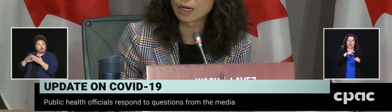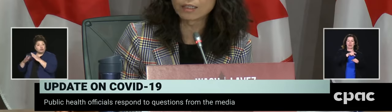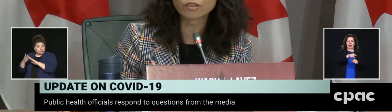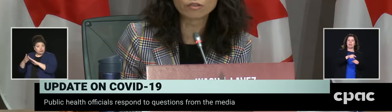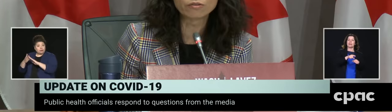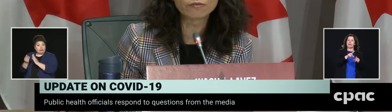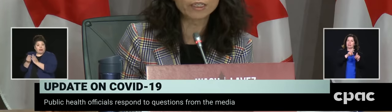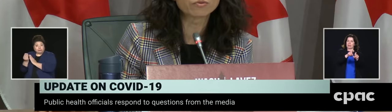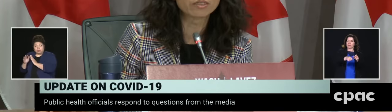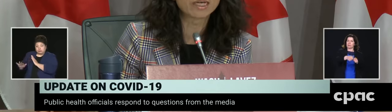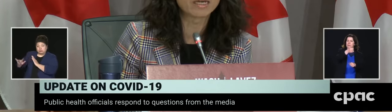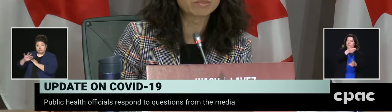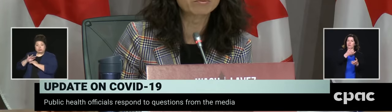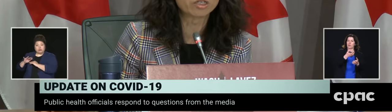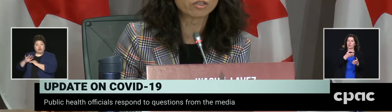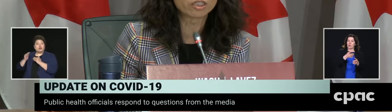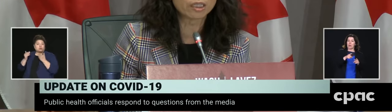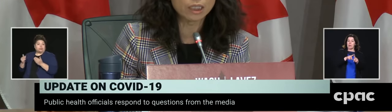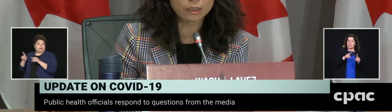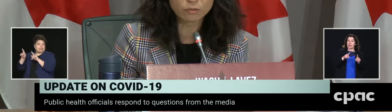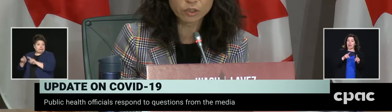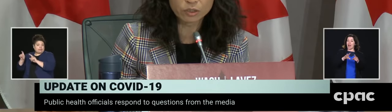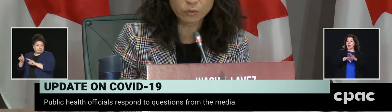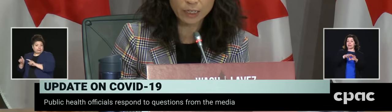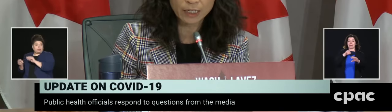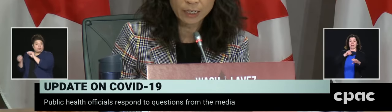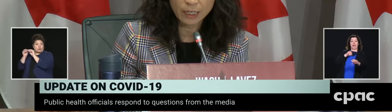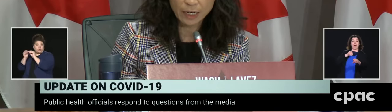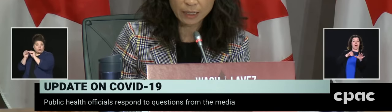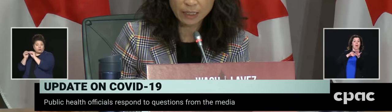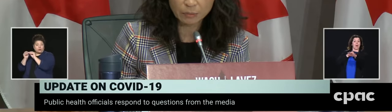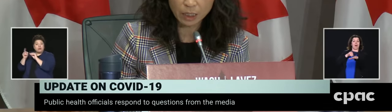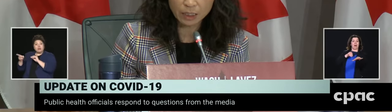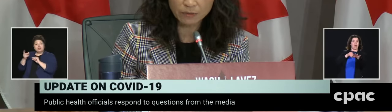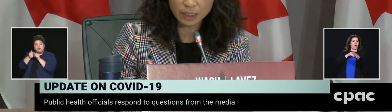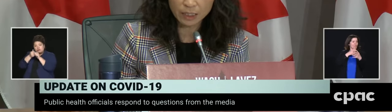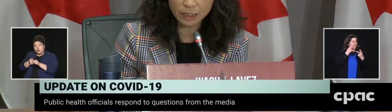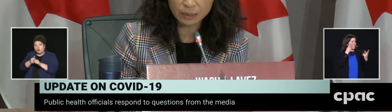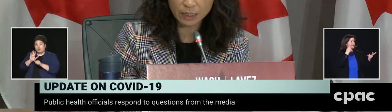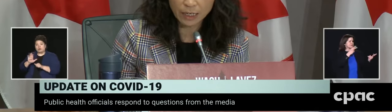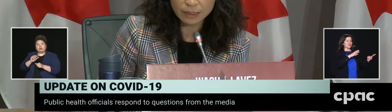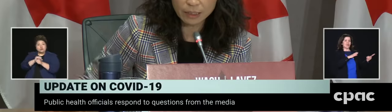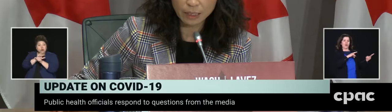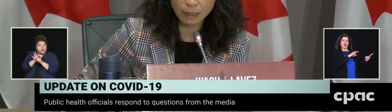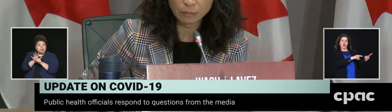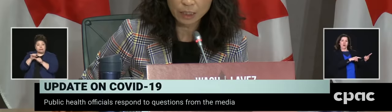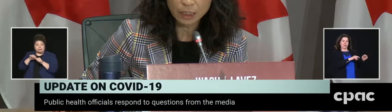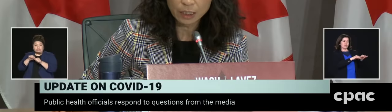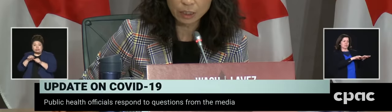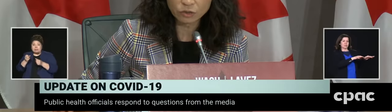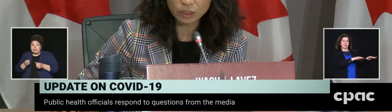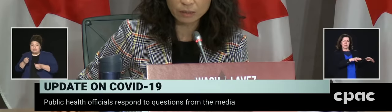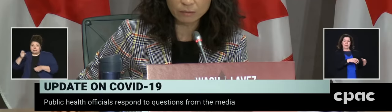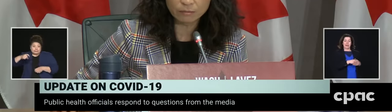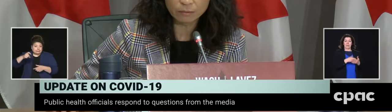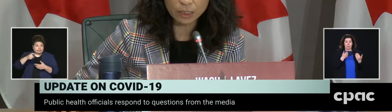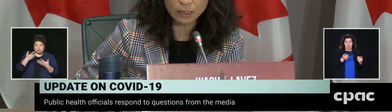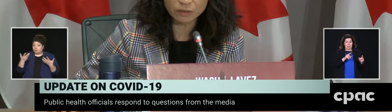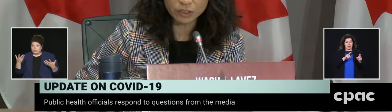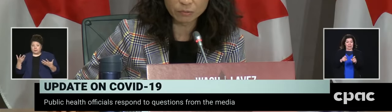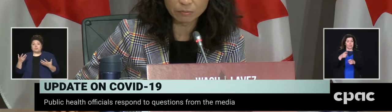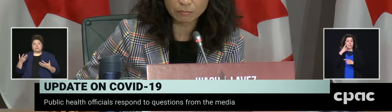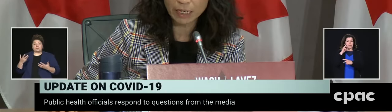to fit with the epidemiologic needs, which is why I think part of it is that, you know, just